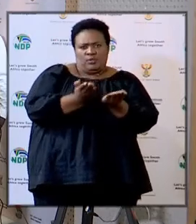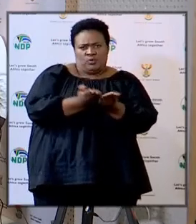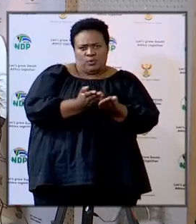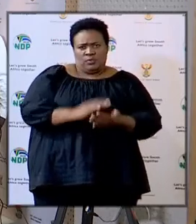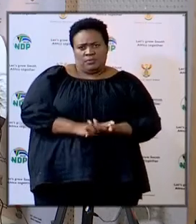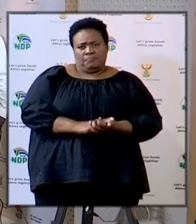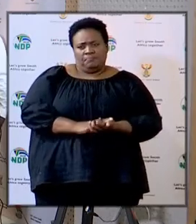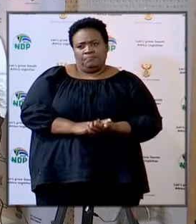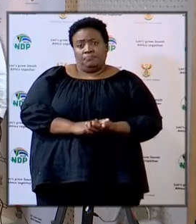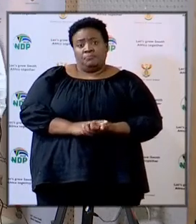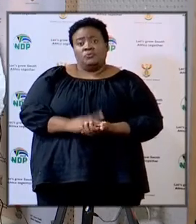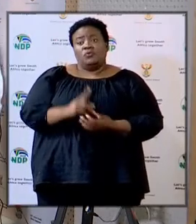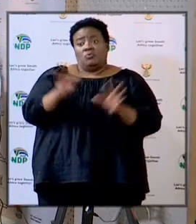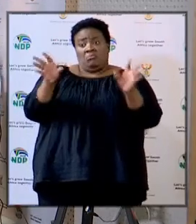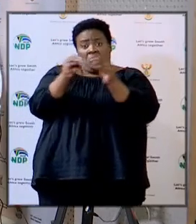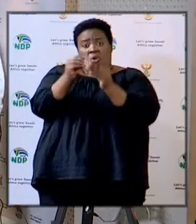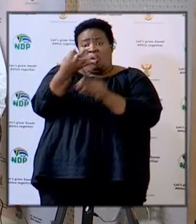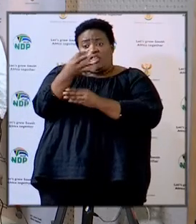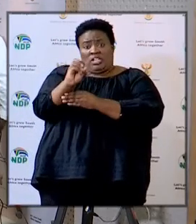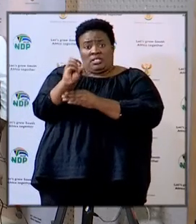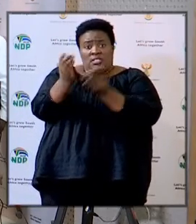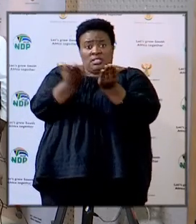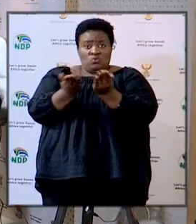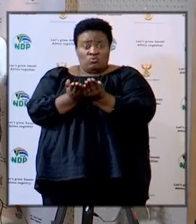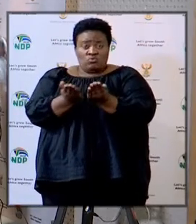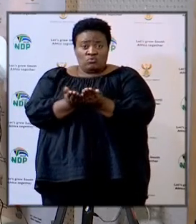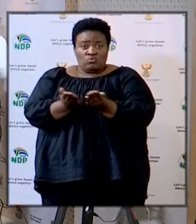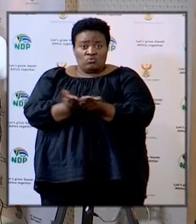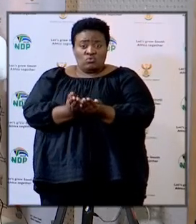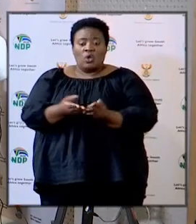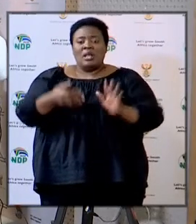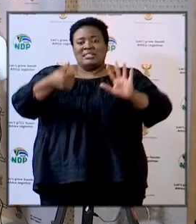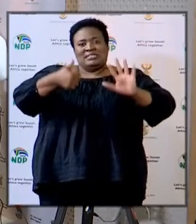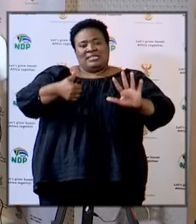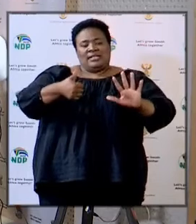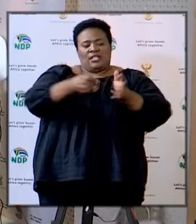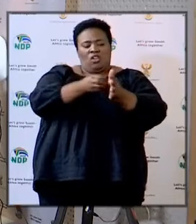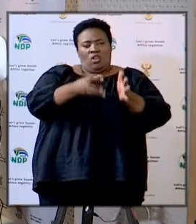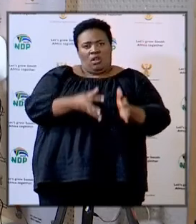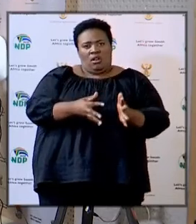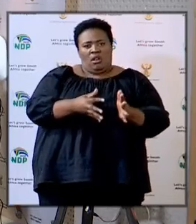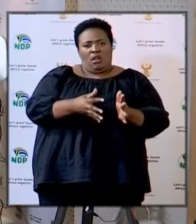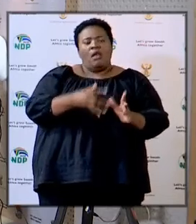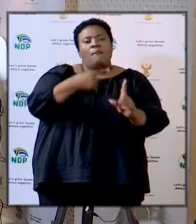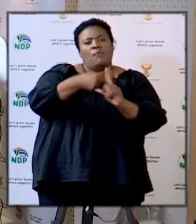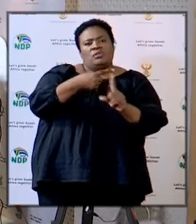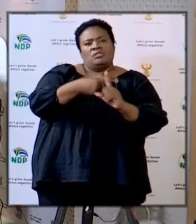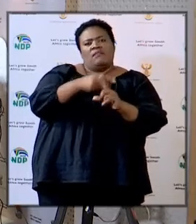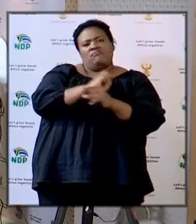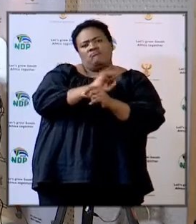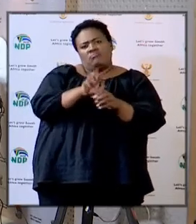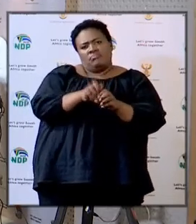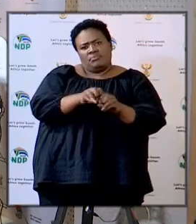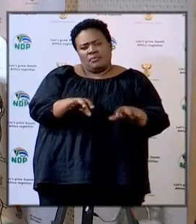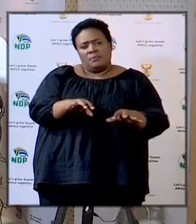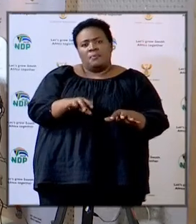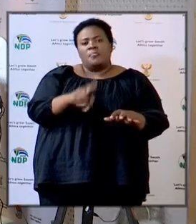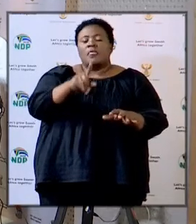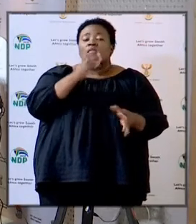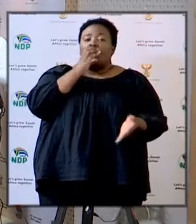of also of those 30 schools there are 6 learners that have tested positive